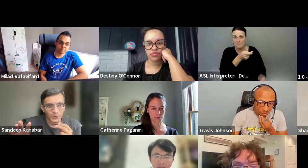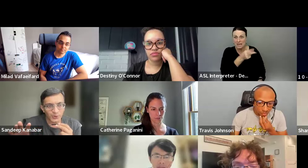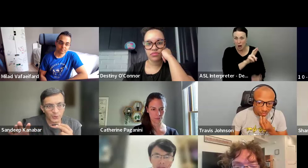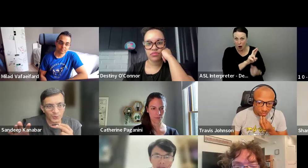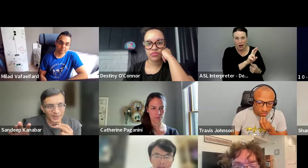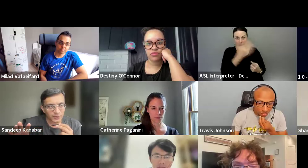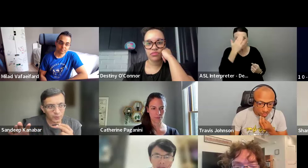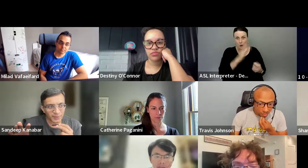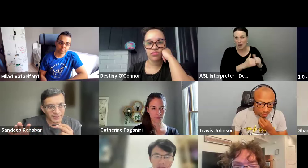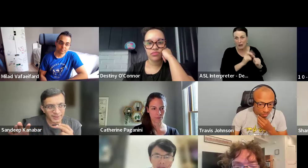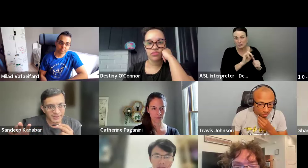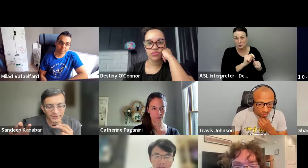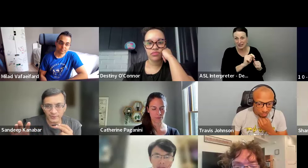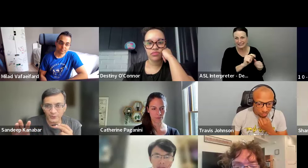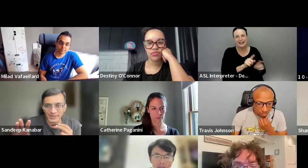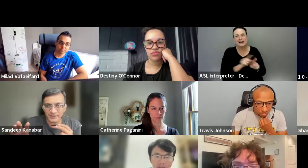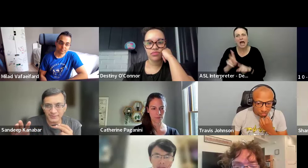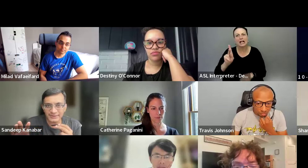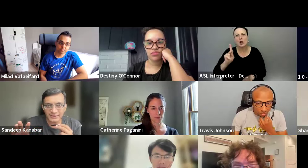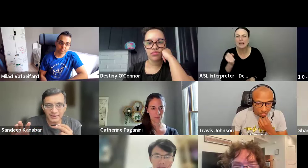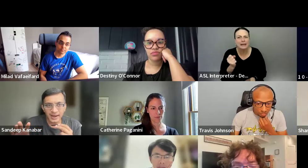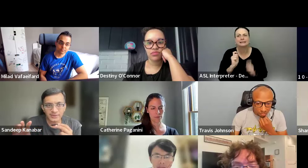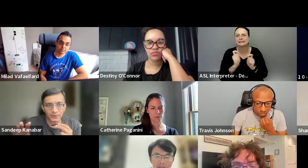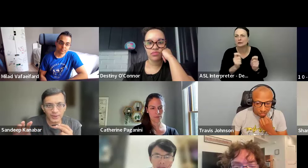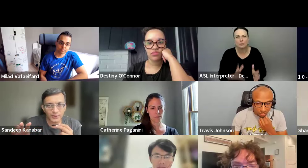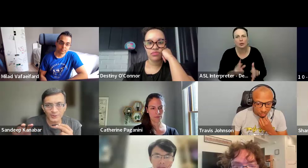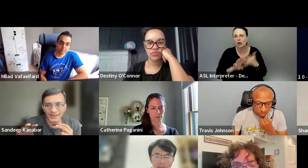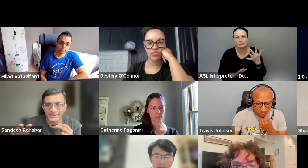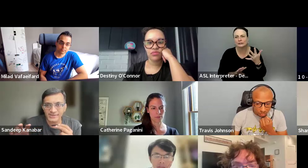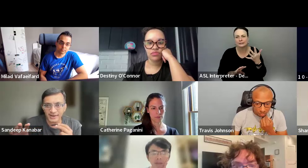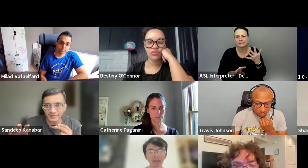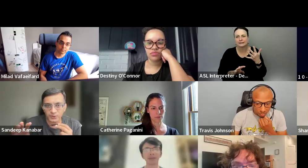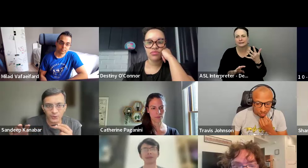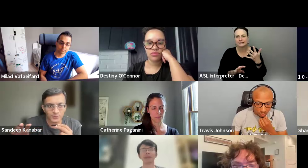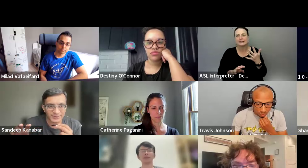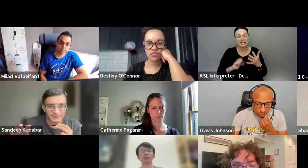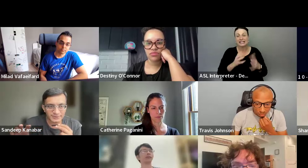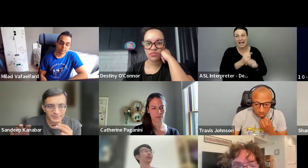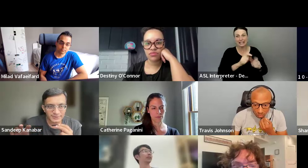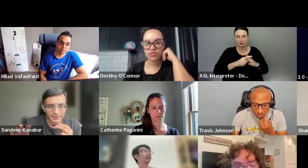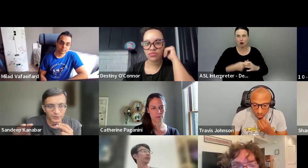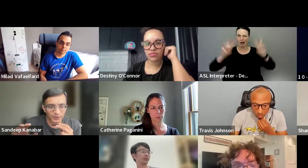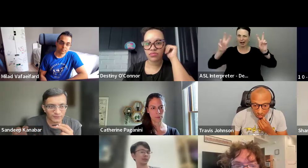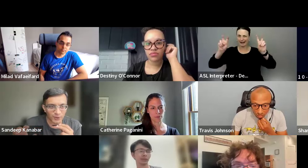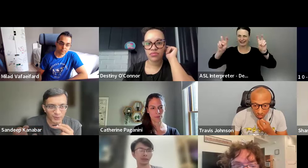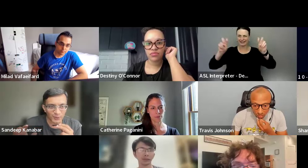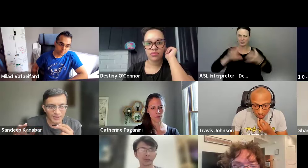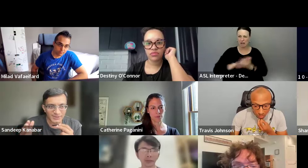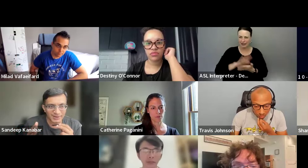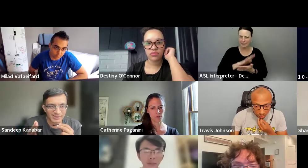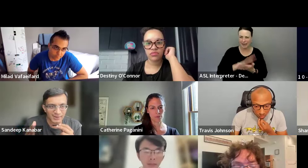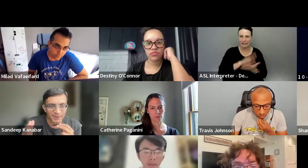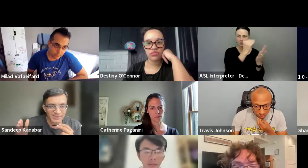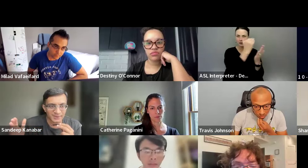know, so like the Kubernetes contributor submit has a very good getting started document that you can follow.